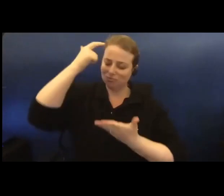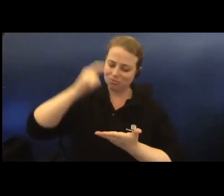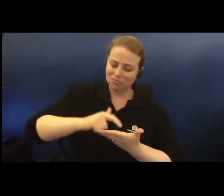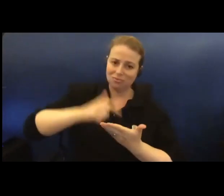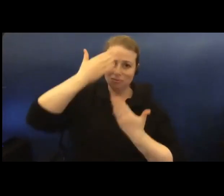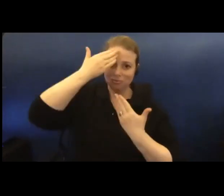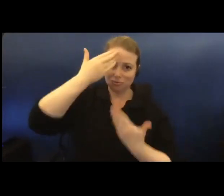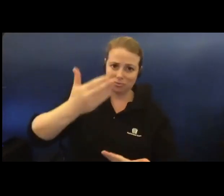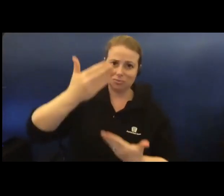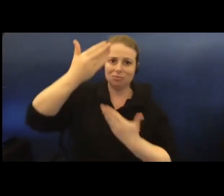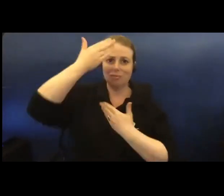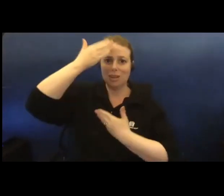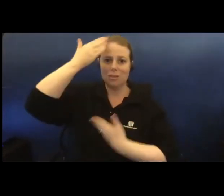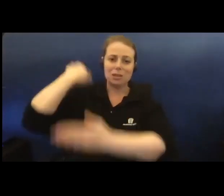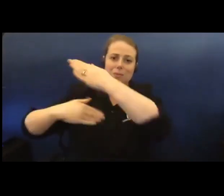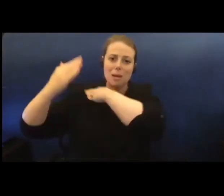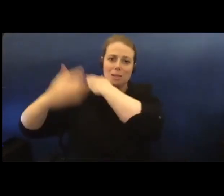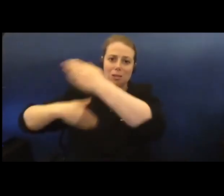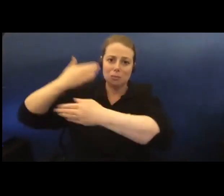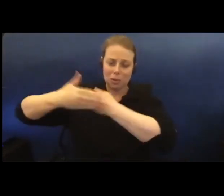elders past, present and emerging.